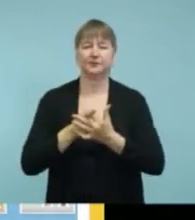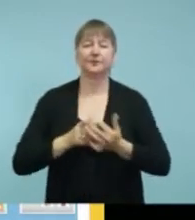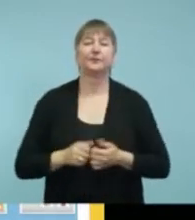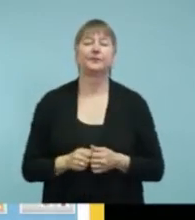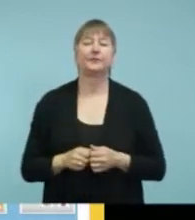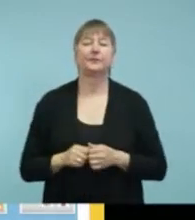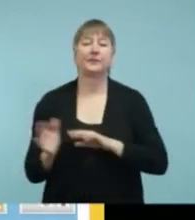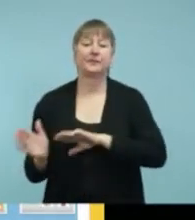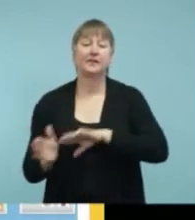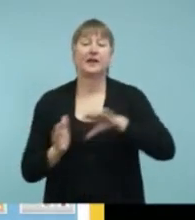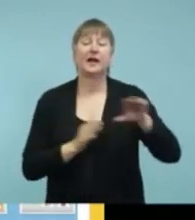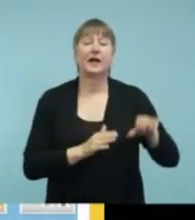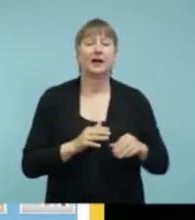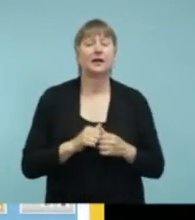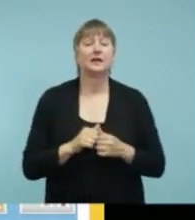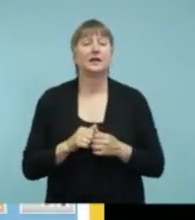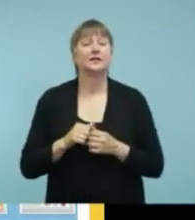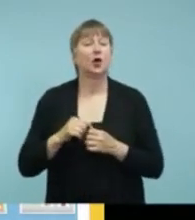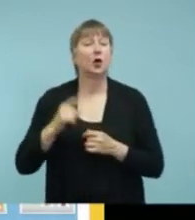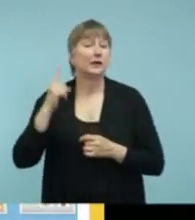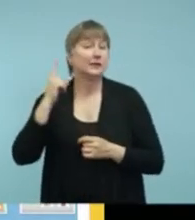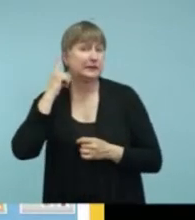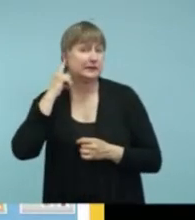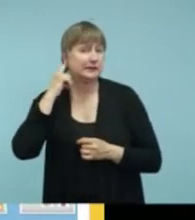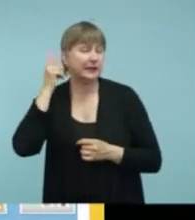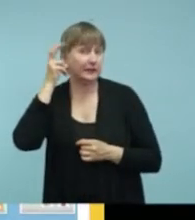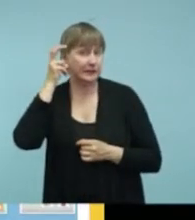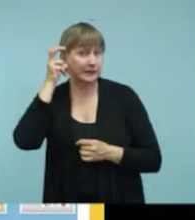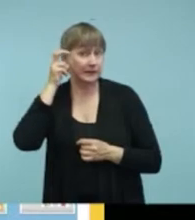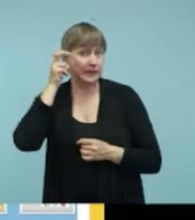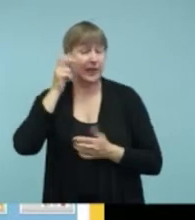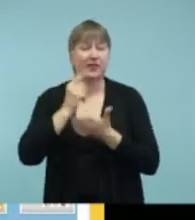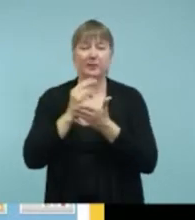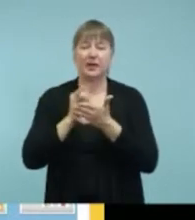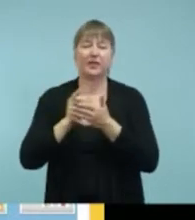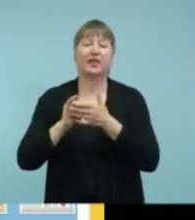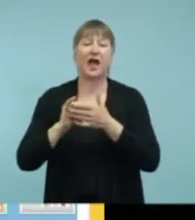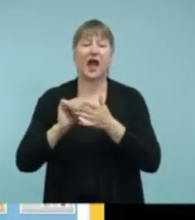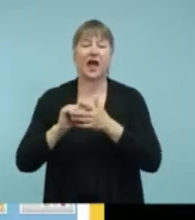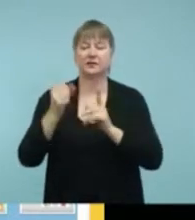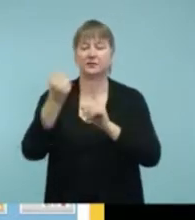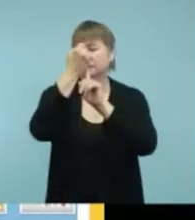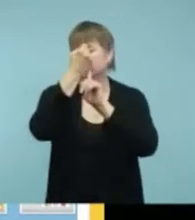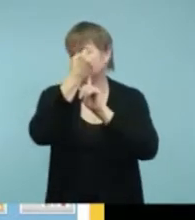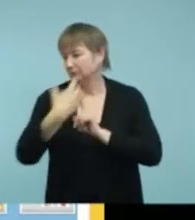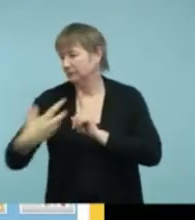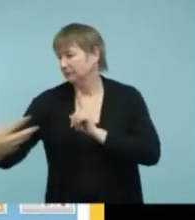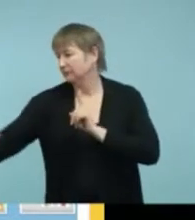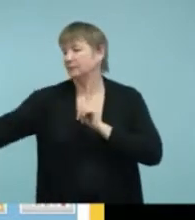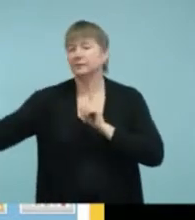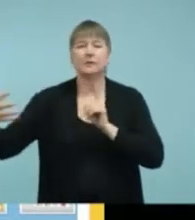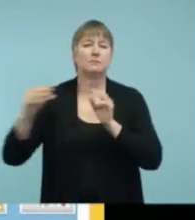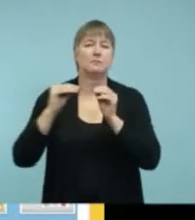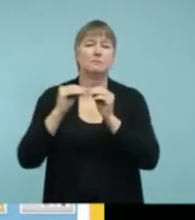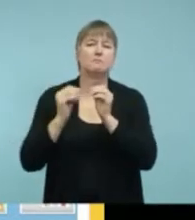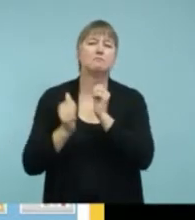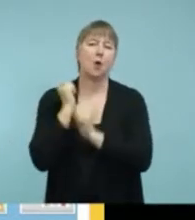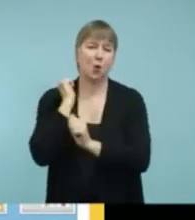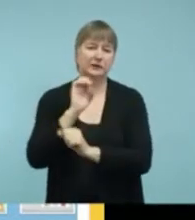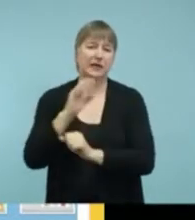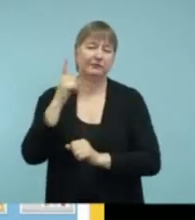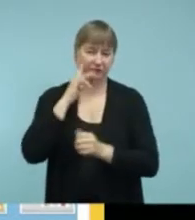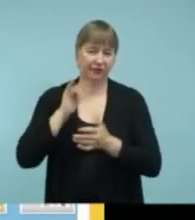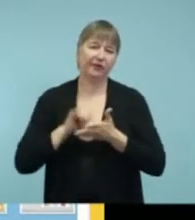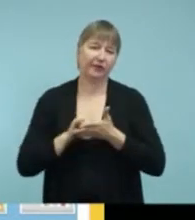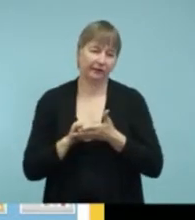section, um, of this list. There are dozens and dozens of apps that are out there that we can use for listing